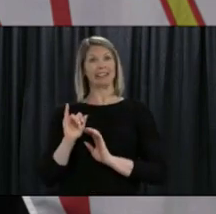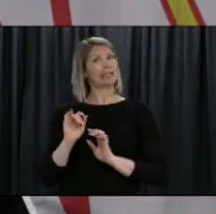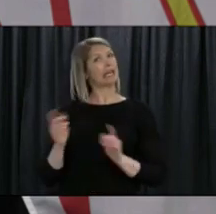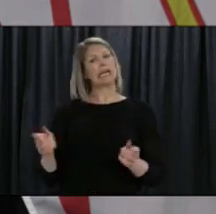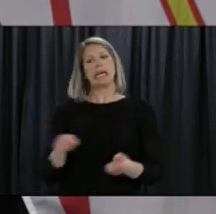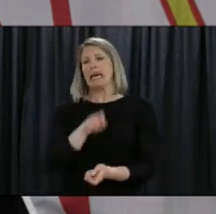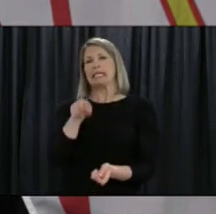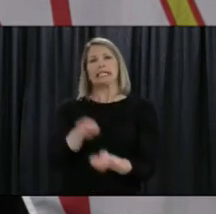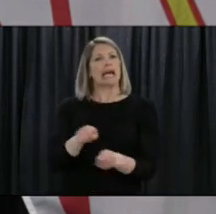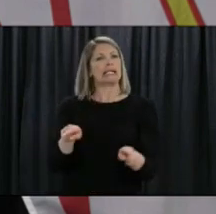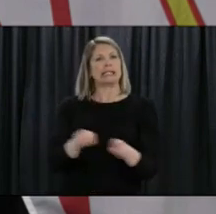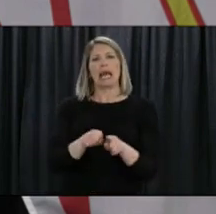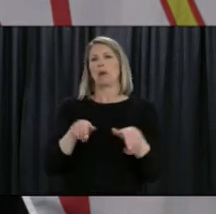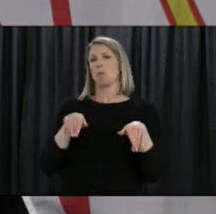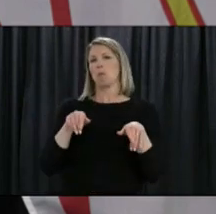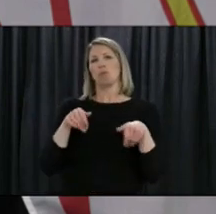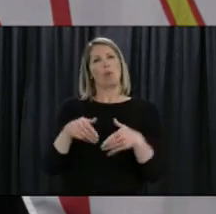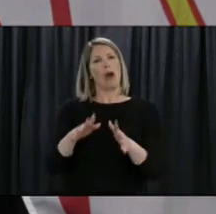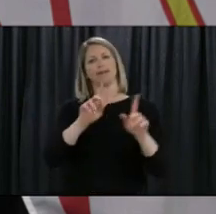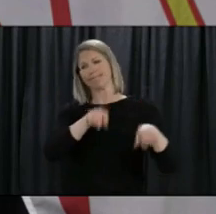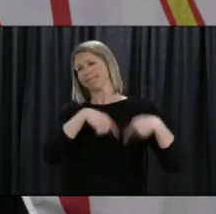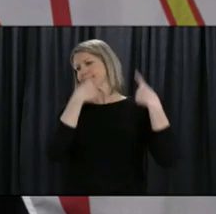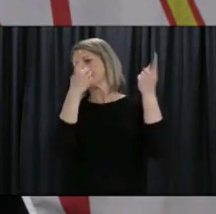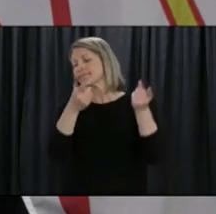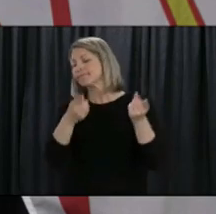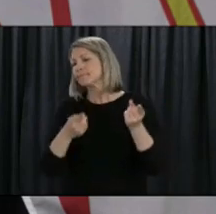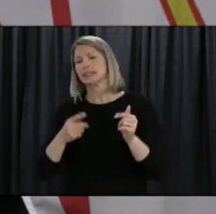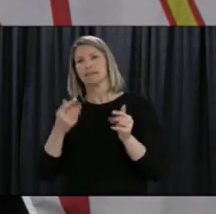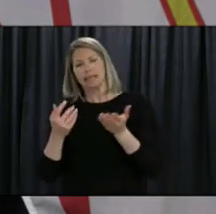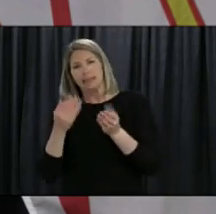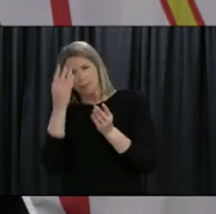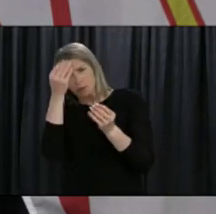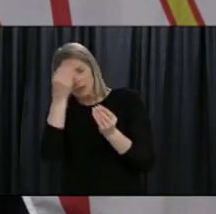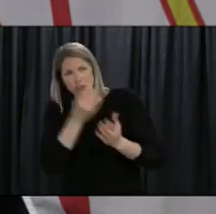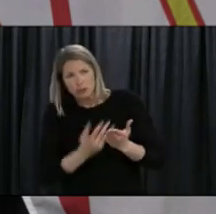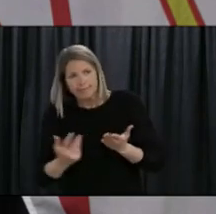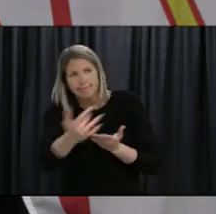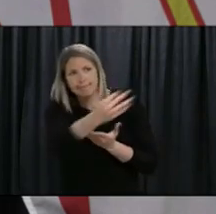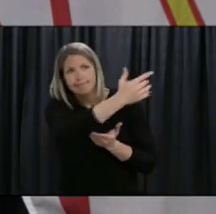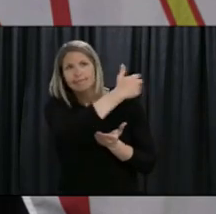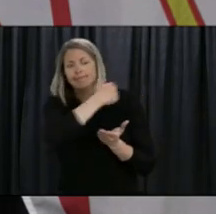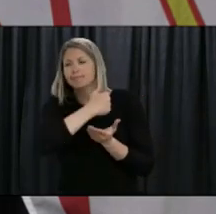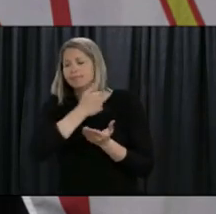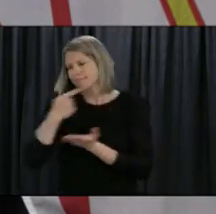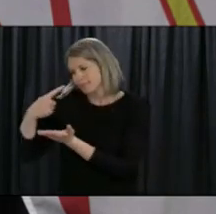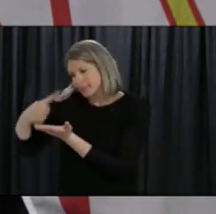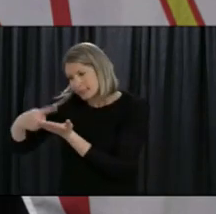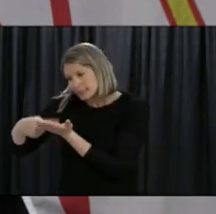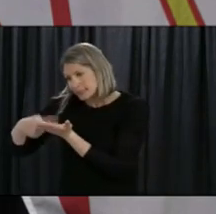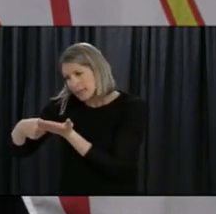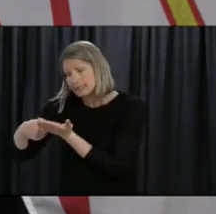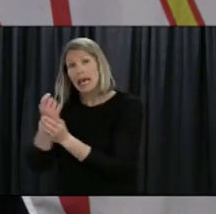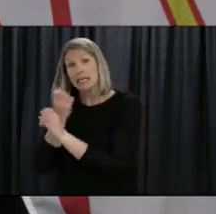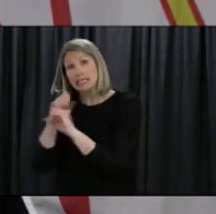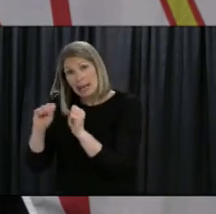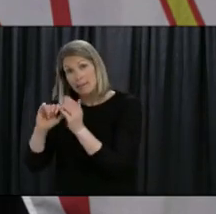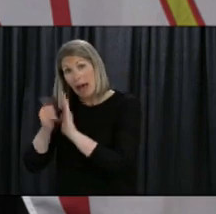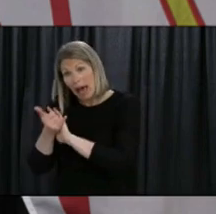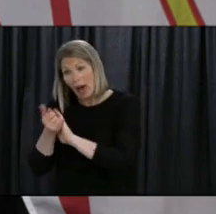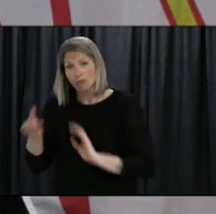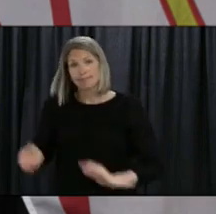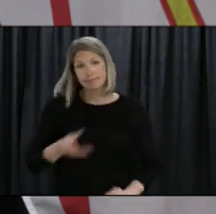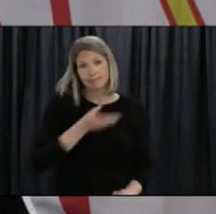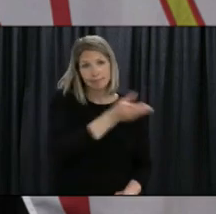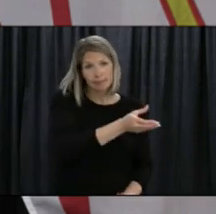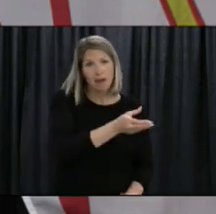same public health lens that we've looked at everything else and we will give guidance for how to do that safely and I'm sure in